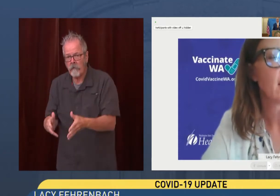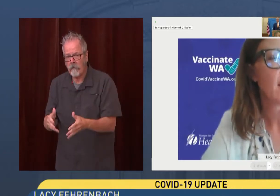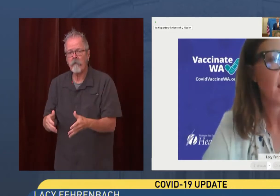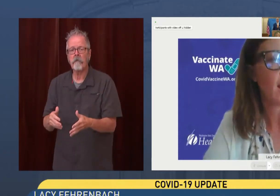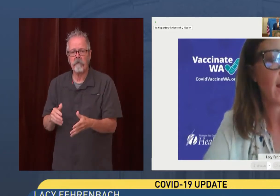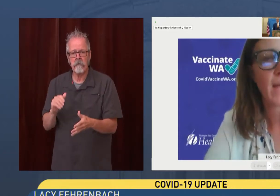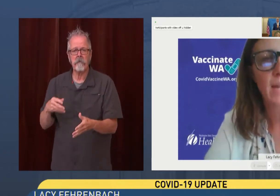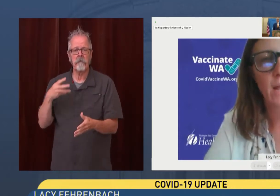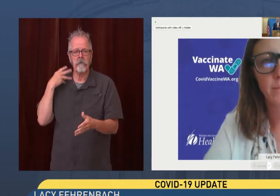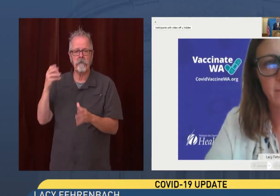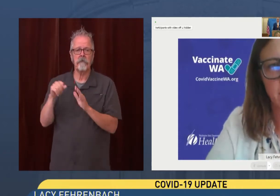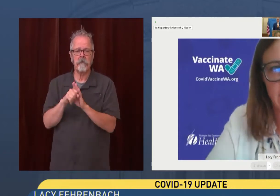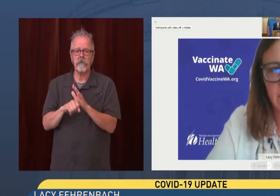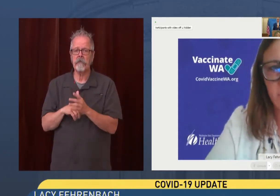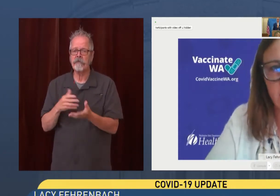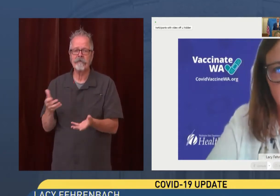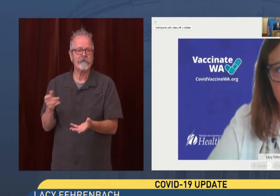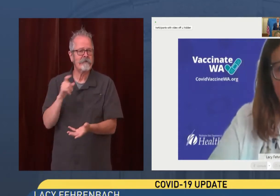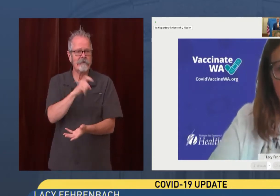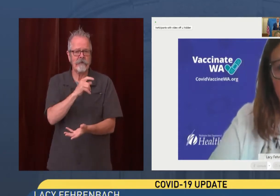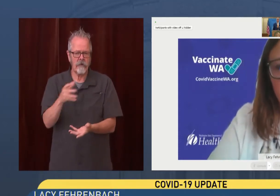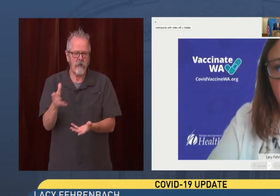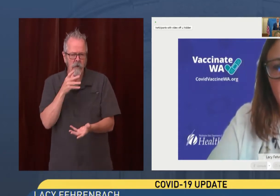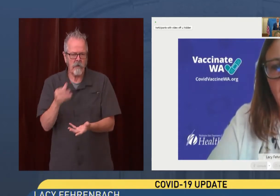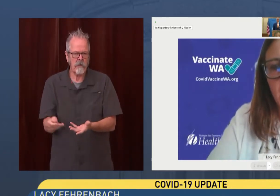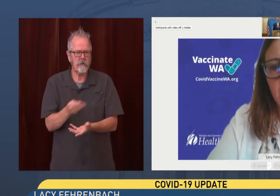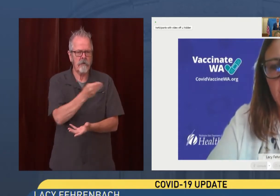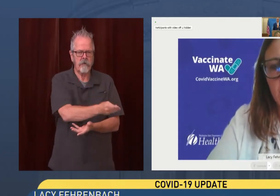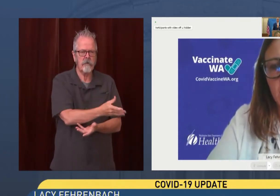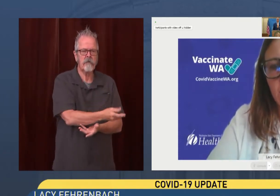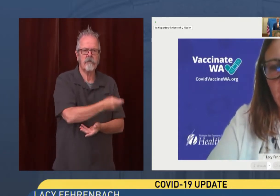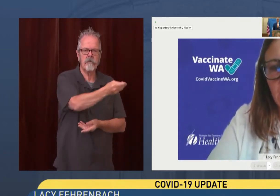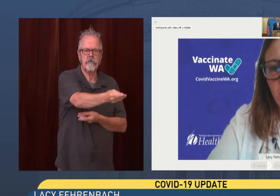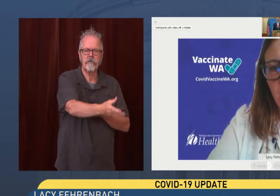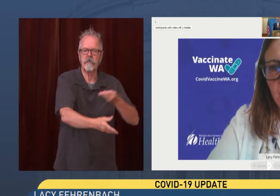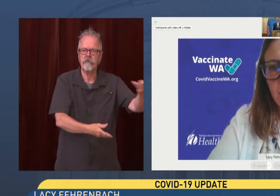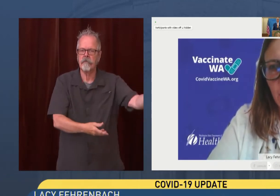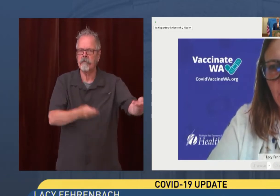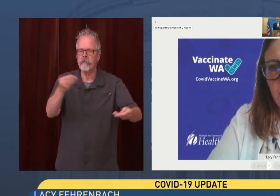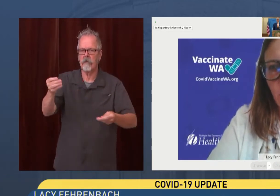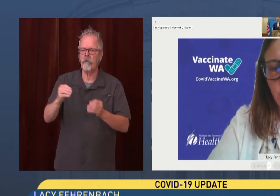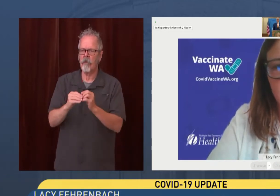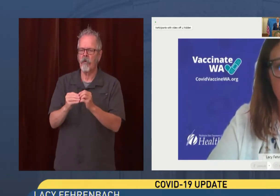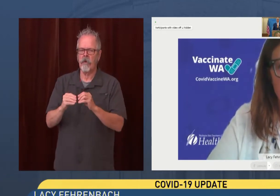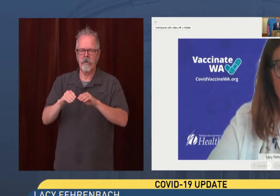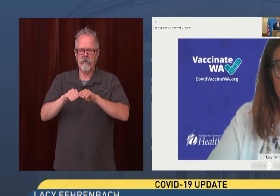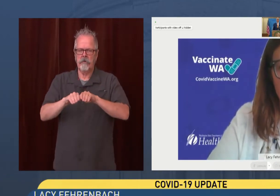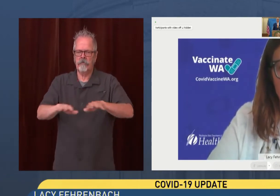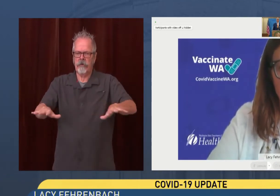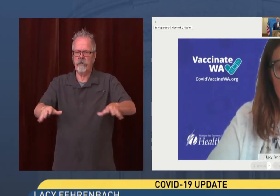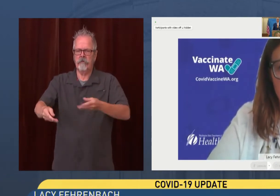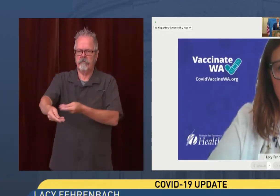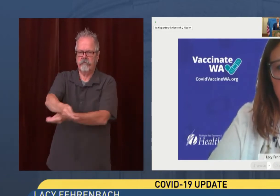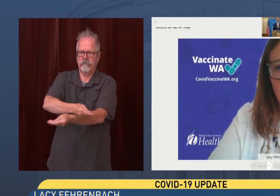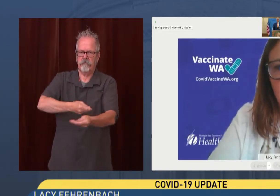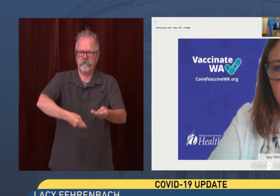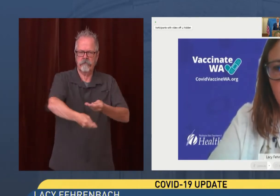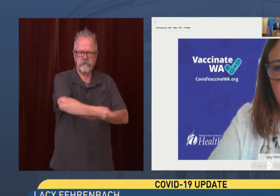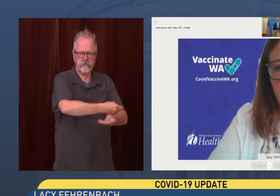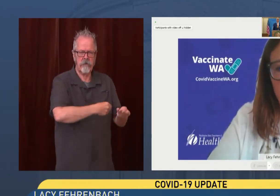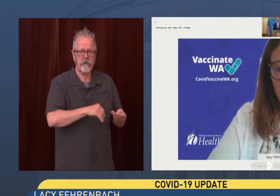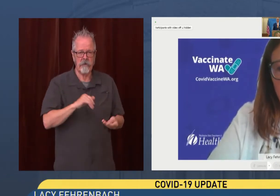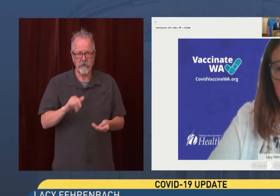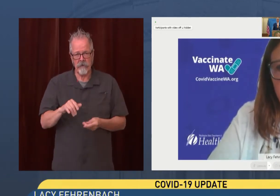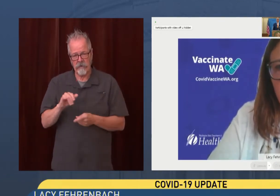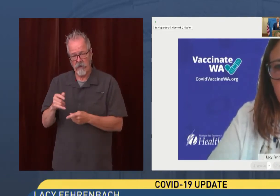Washington state, and that helps us manage things like the J&J expiring doses. We also are in regular